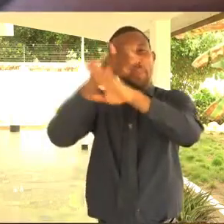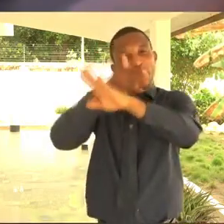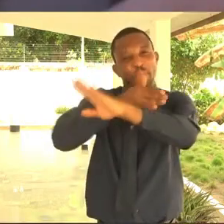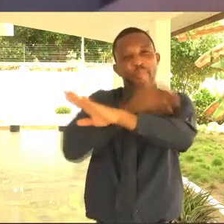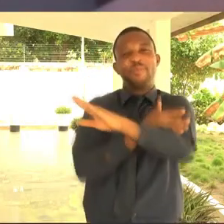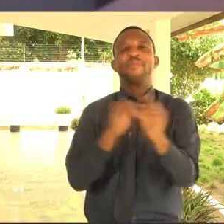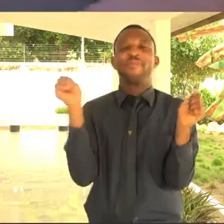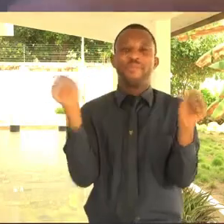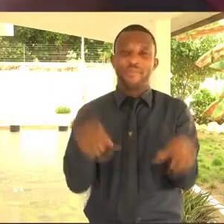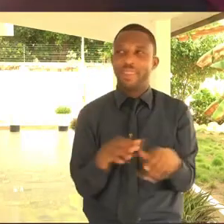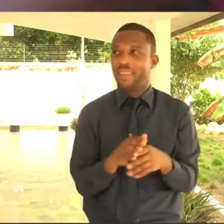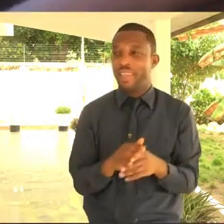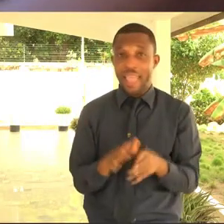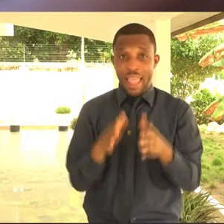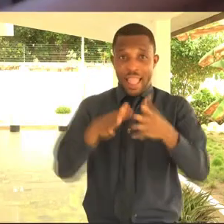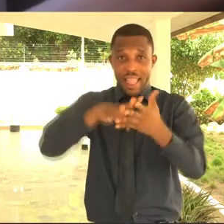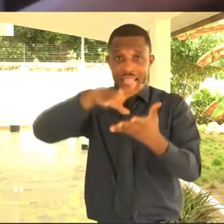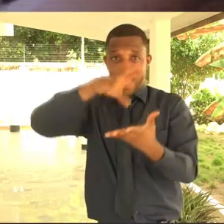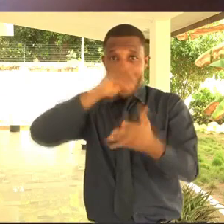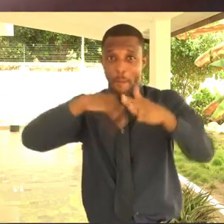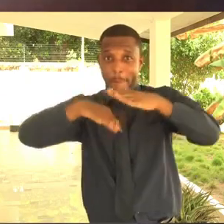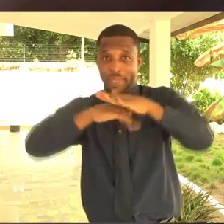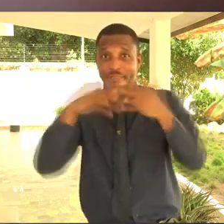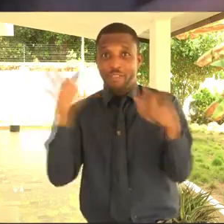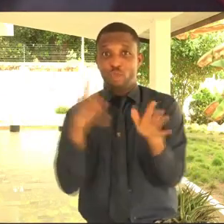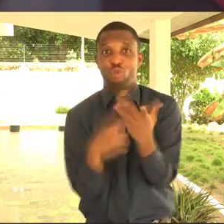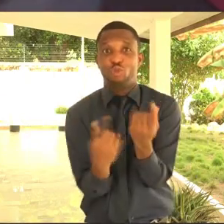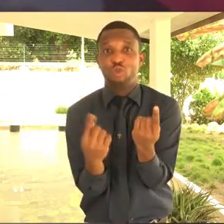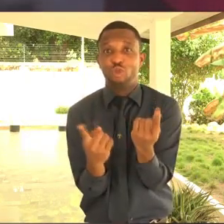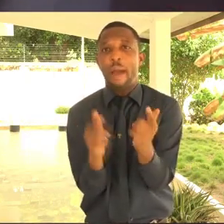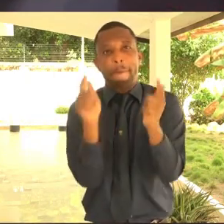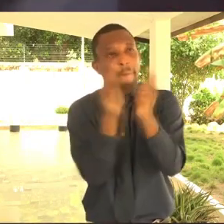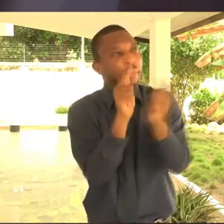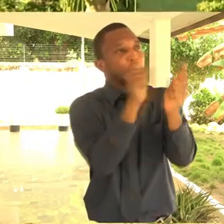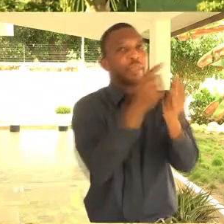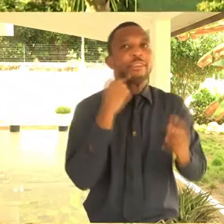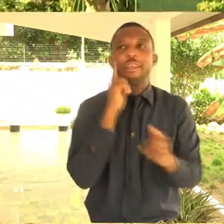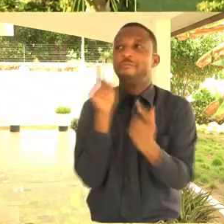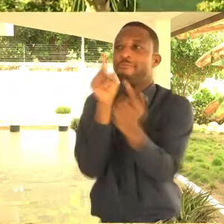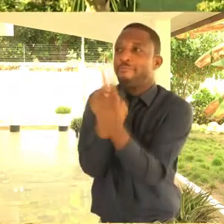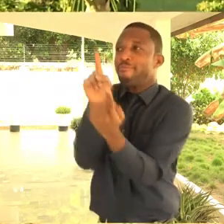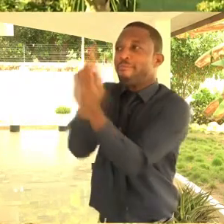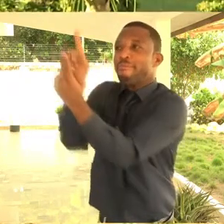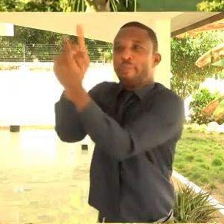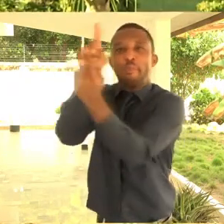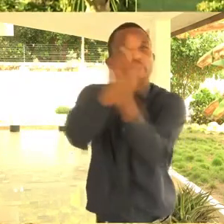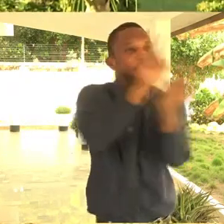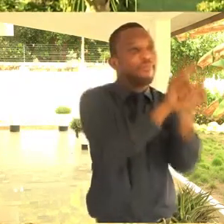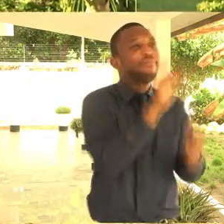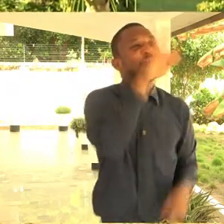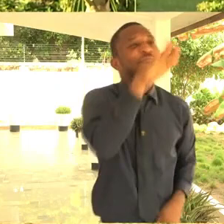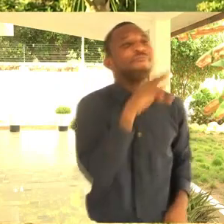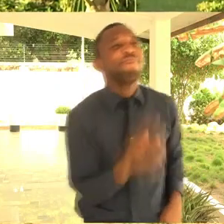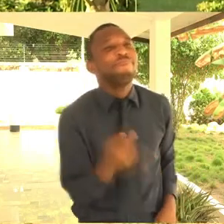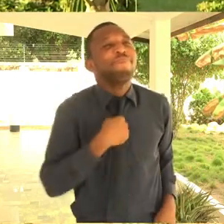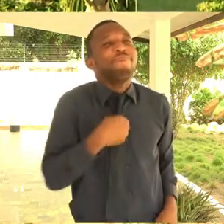Have interaction with a deaf person. Get to know what a deaf person thinks about you. Once you know their basic signs.